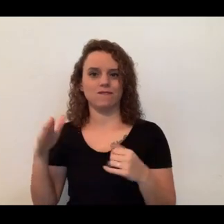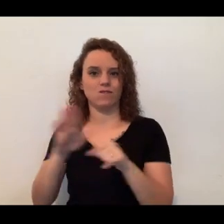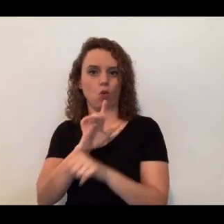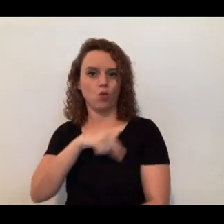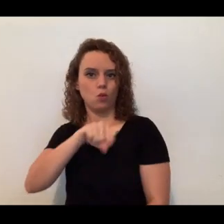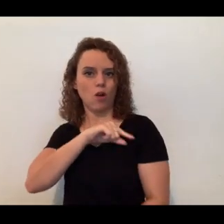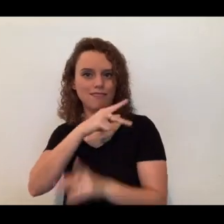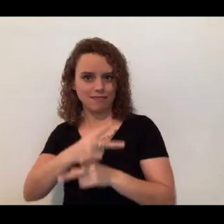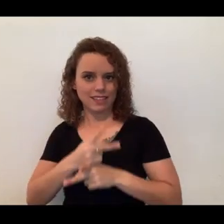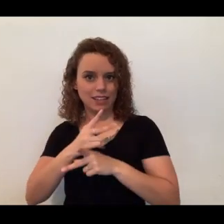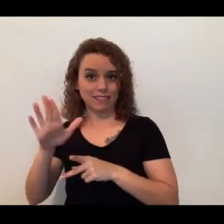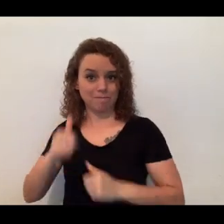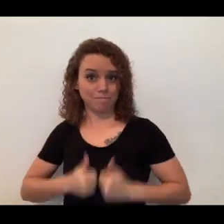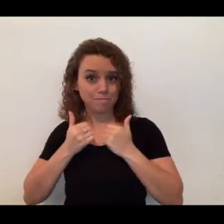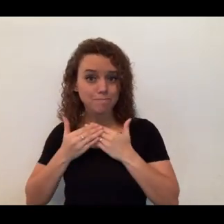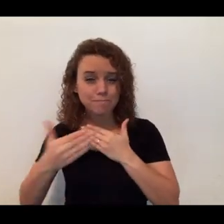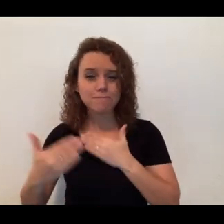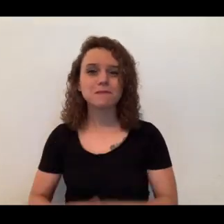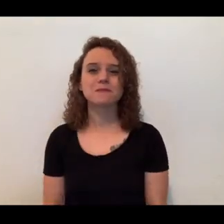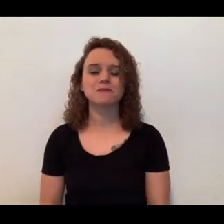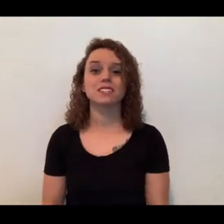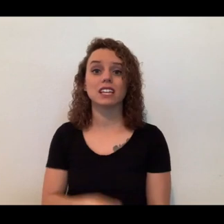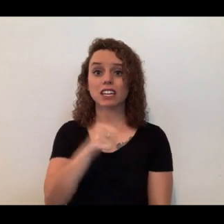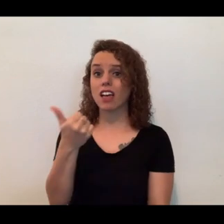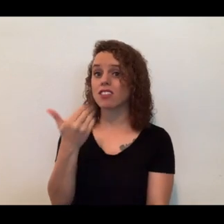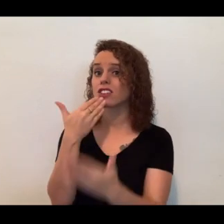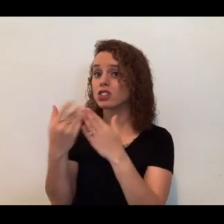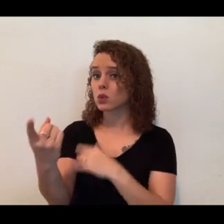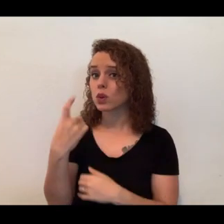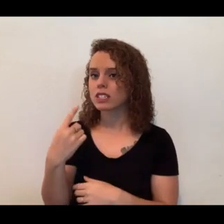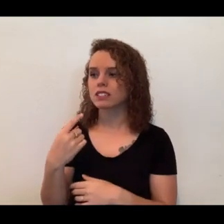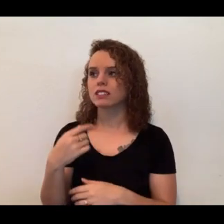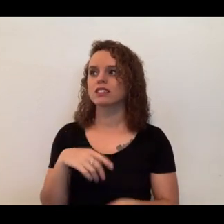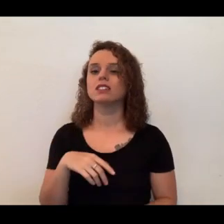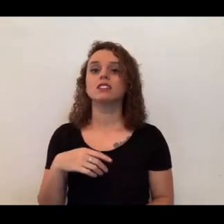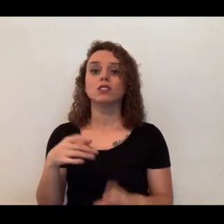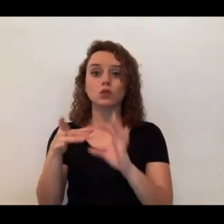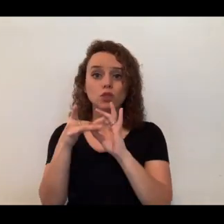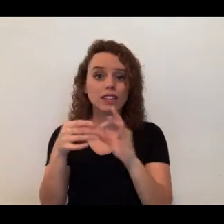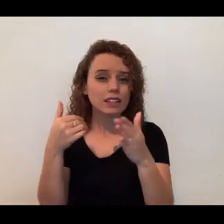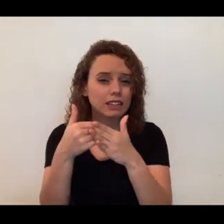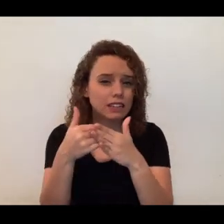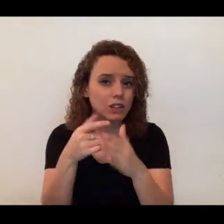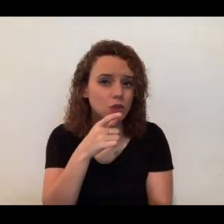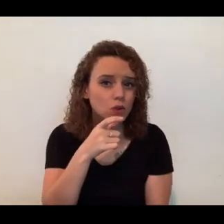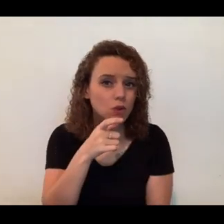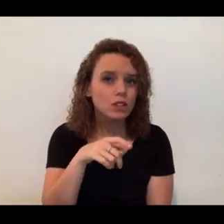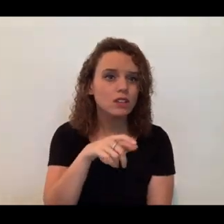All right. I also have another good question. What is their closest relative? They're closely related to animals like barbers.